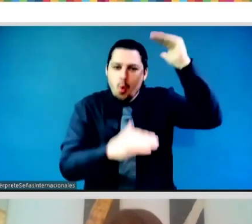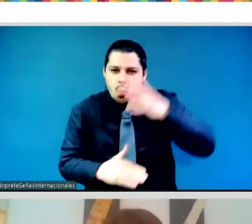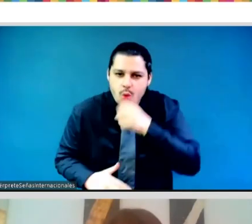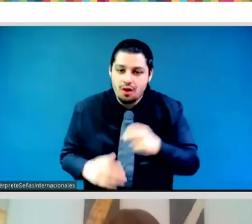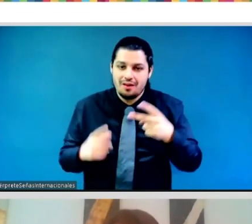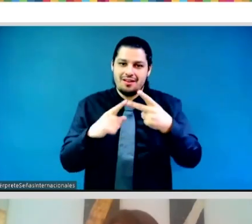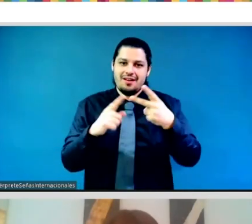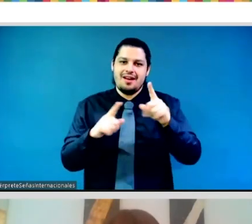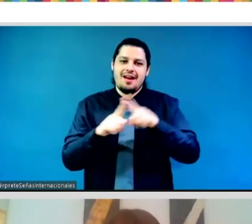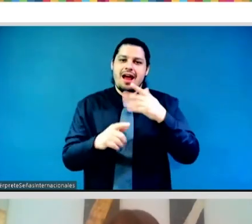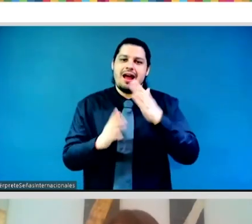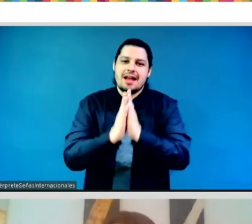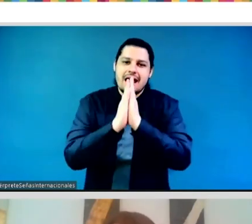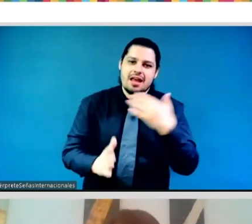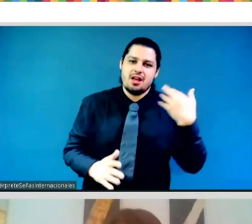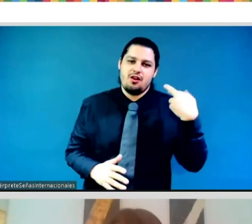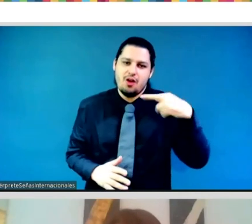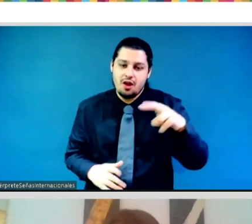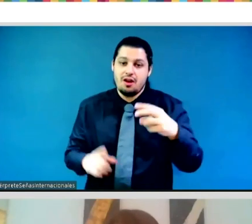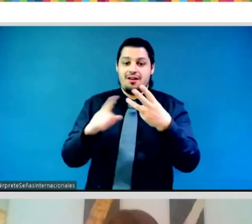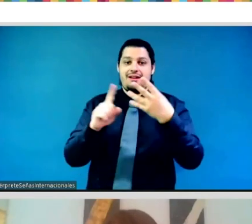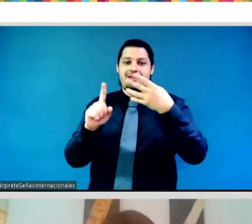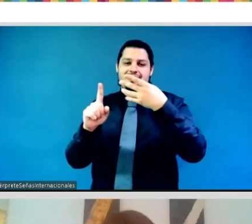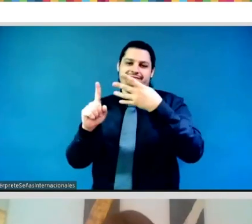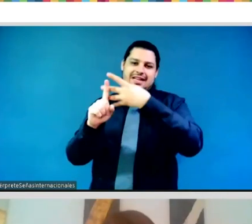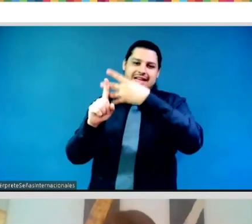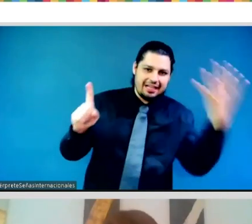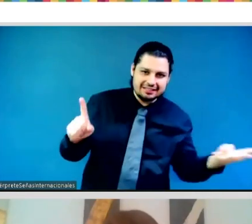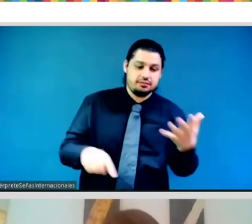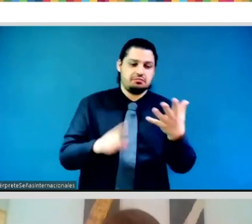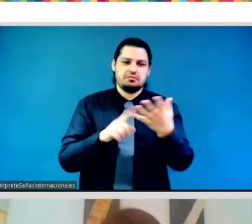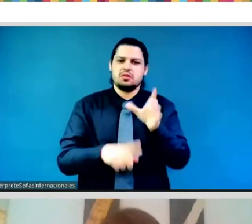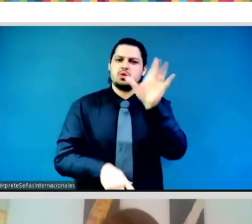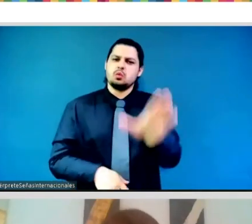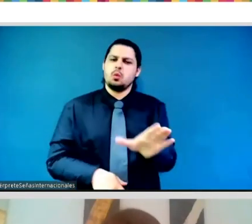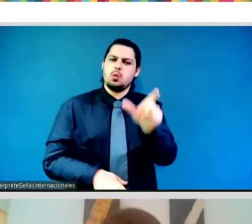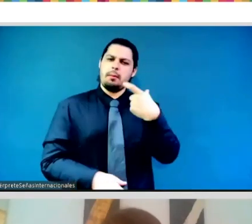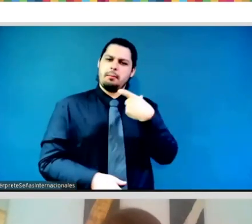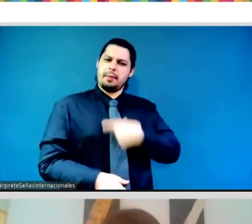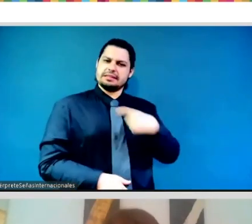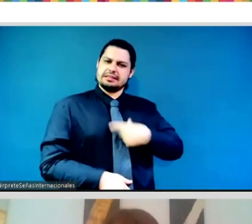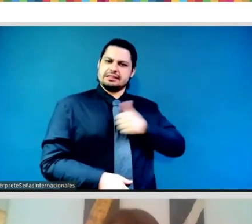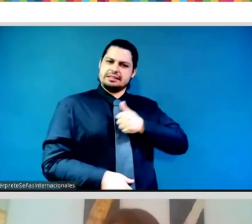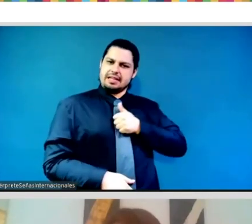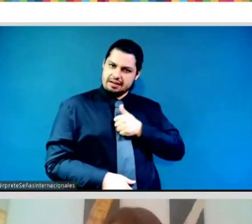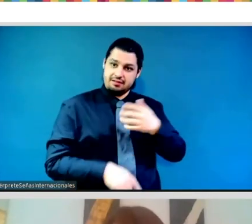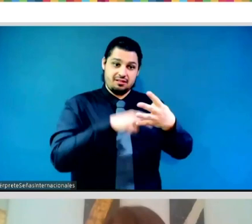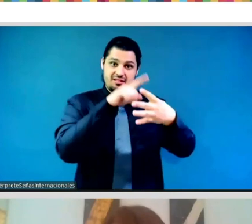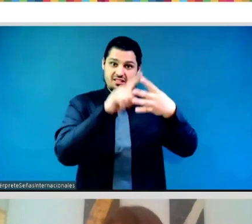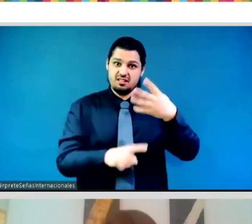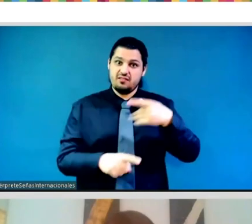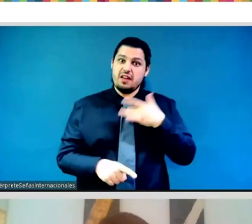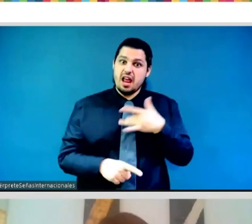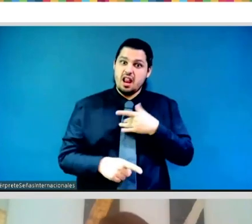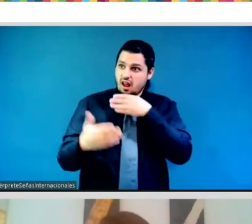sex characteristics, etc., the obstacles and risks manifest in distinct ways. Now, to transform